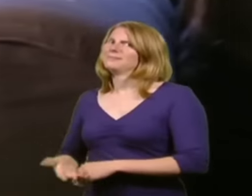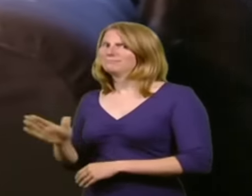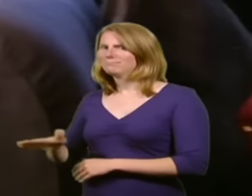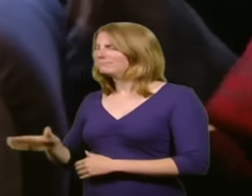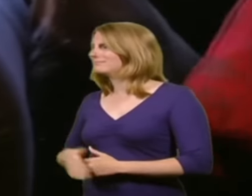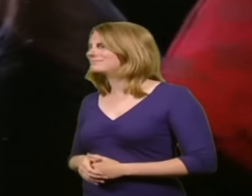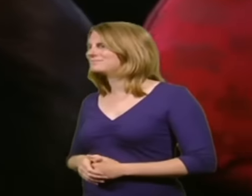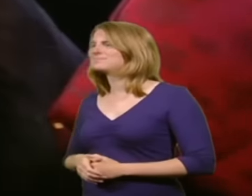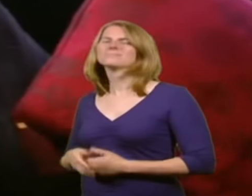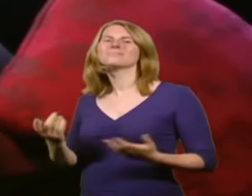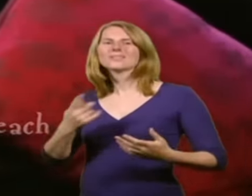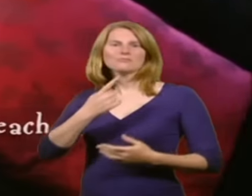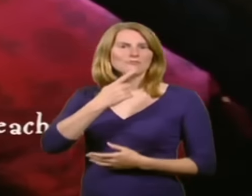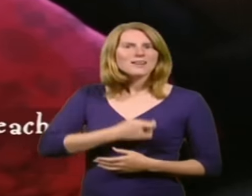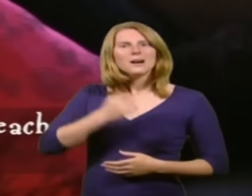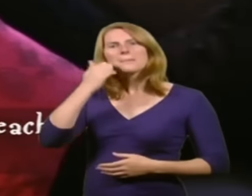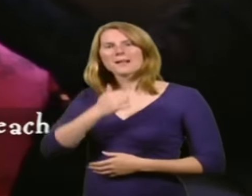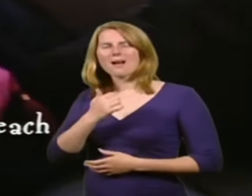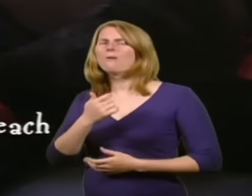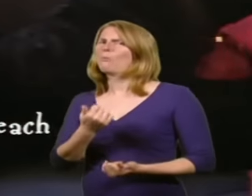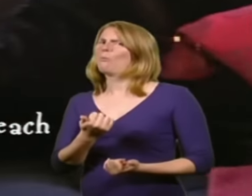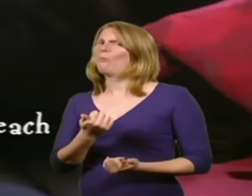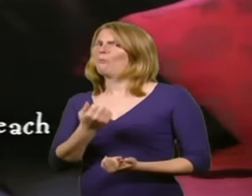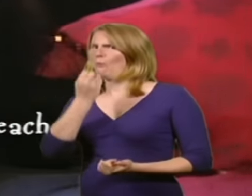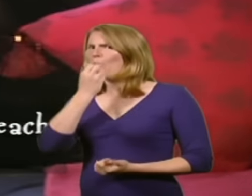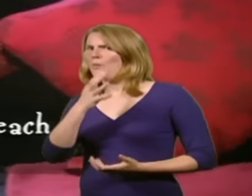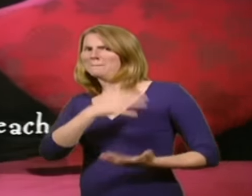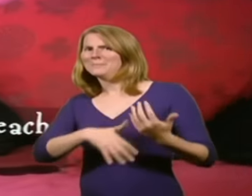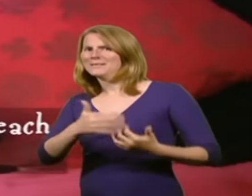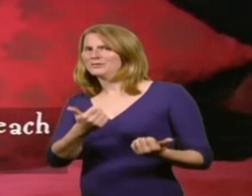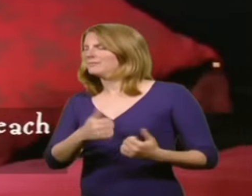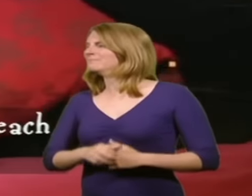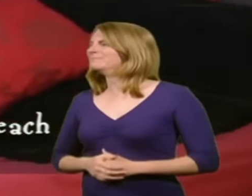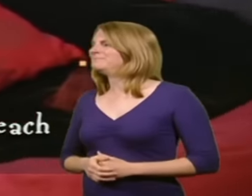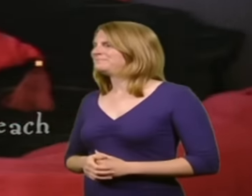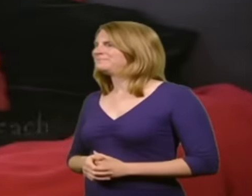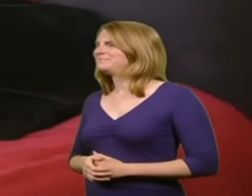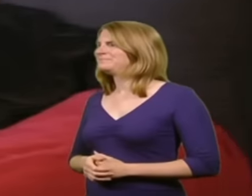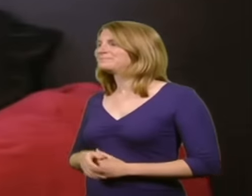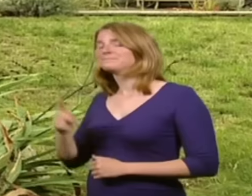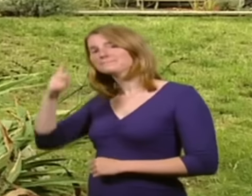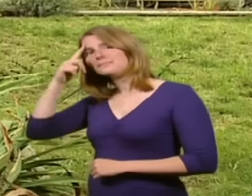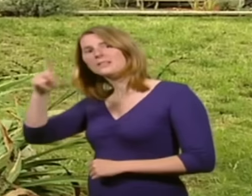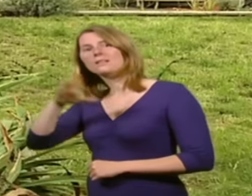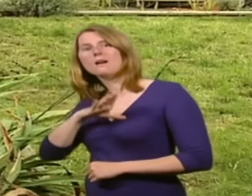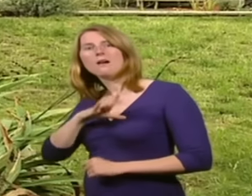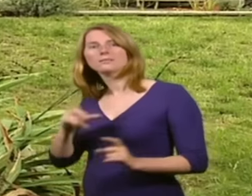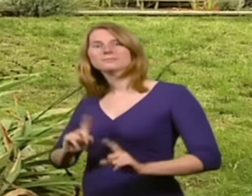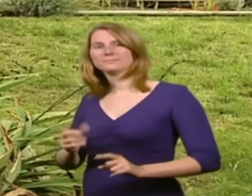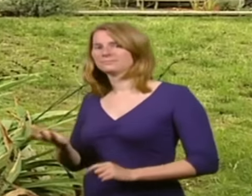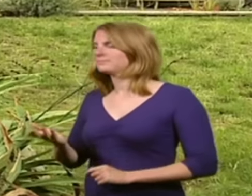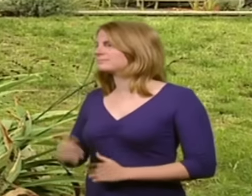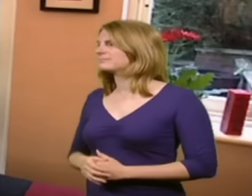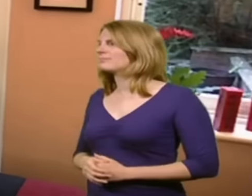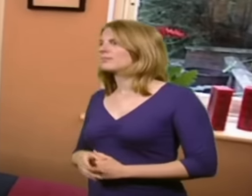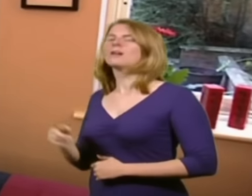I love this scarless and black. Very attractive. sexy. What do you think of the garden? Now, this is a great selling point for the house, isn't it? Because the